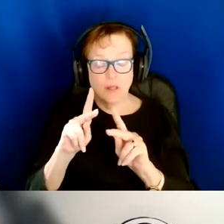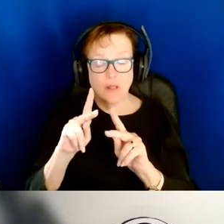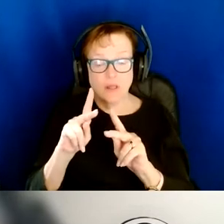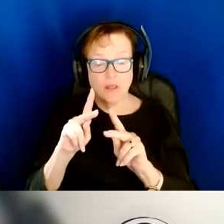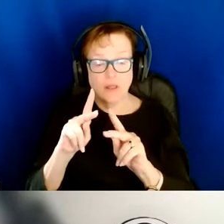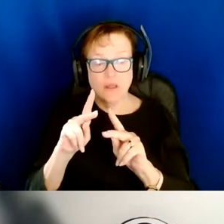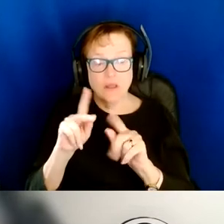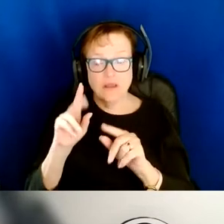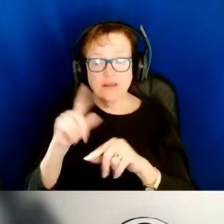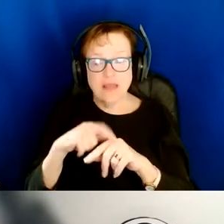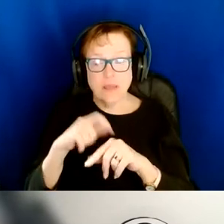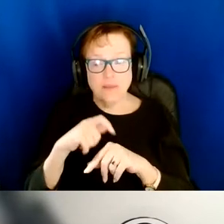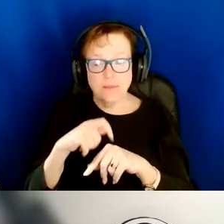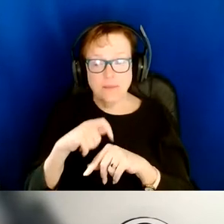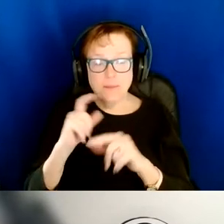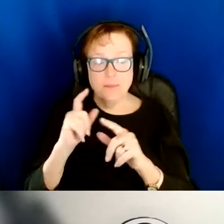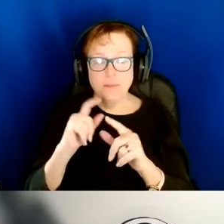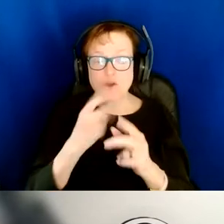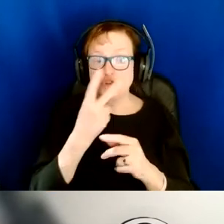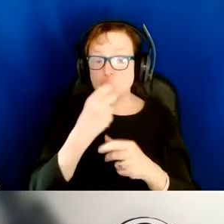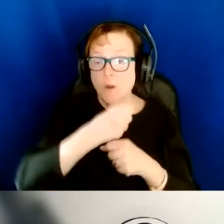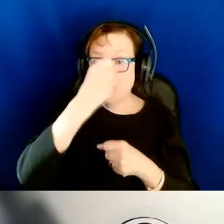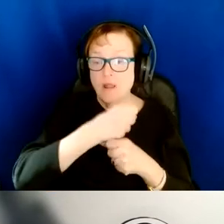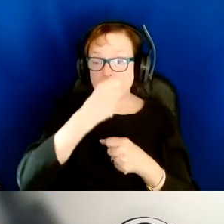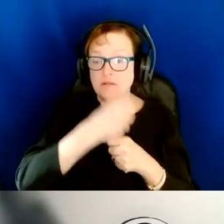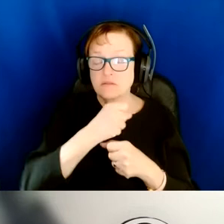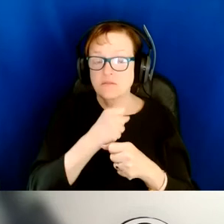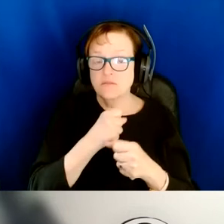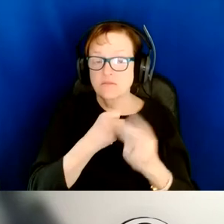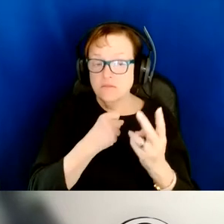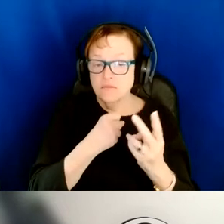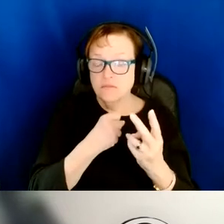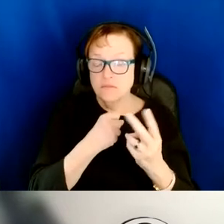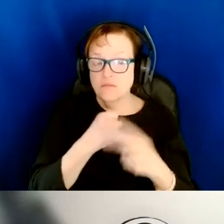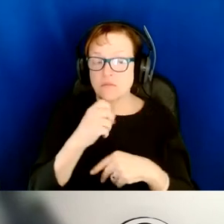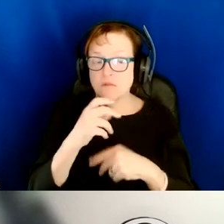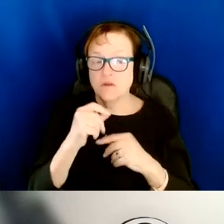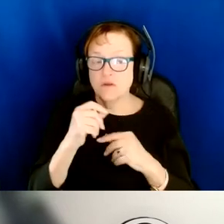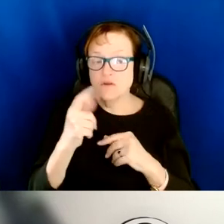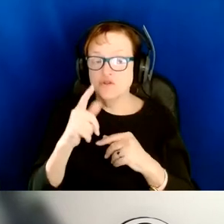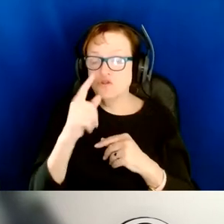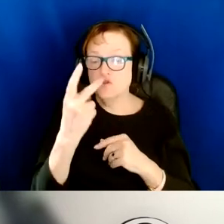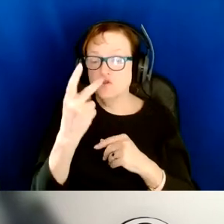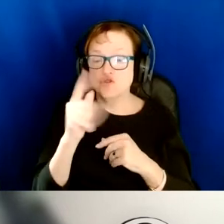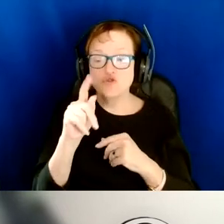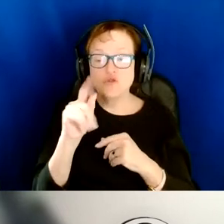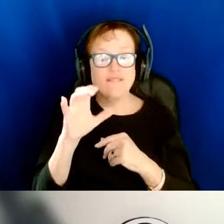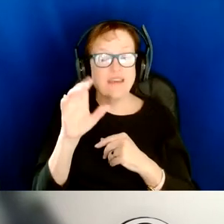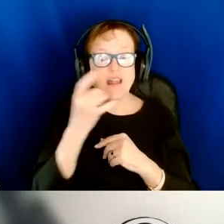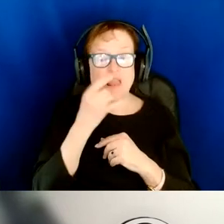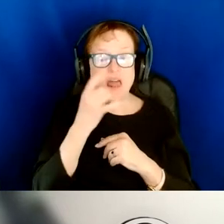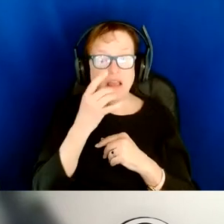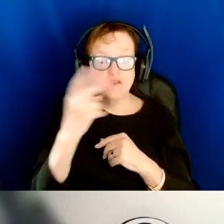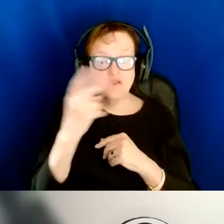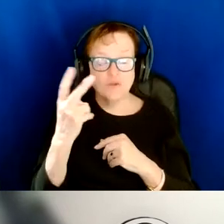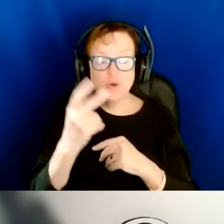two umbrellas two two traffic lights four